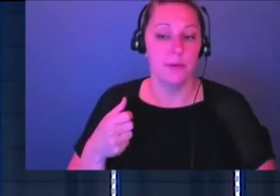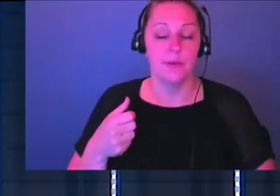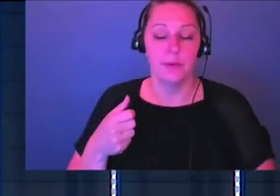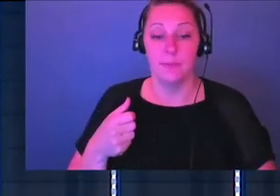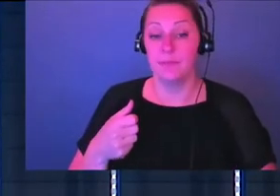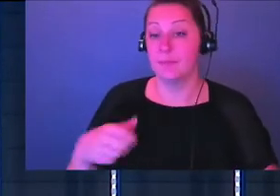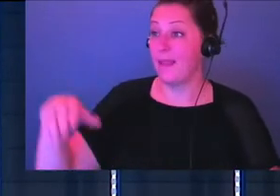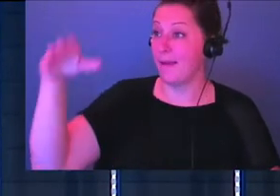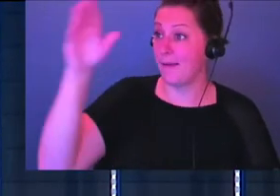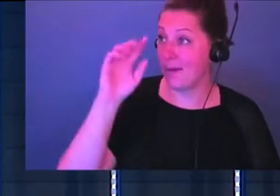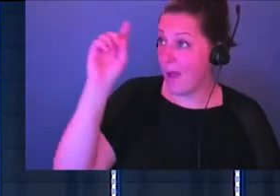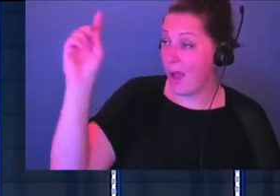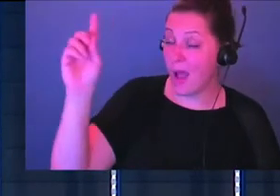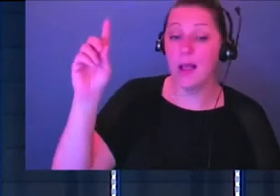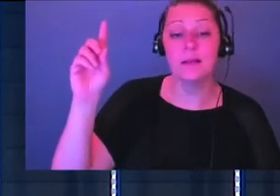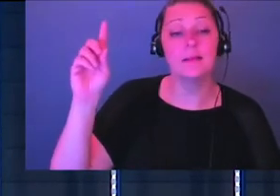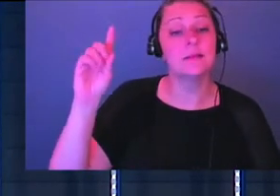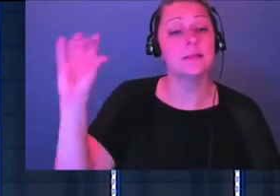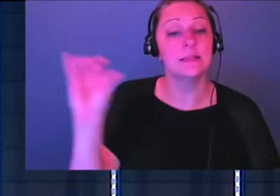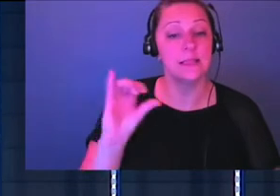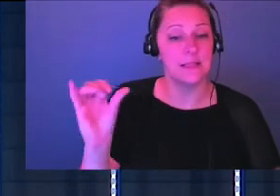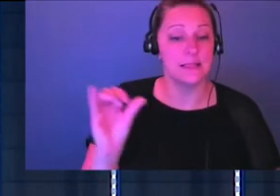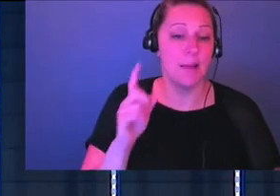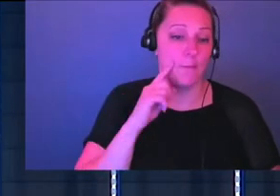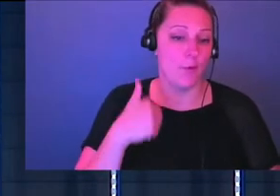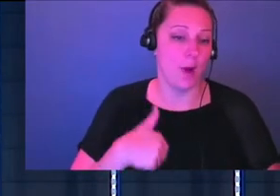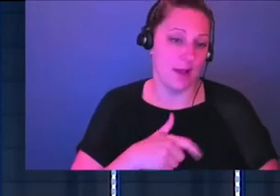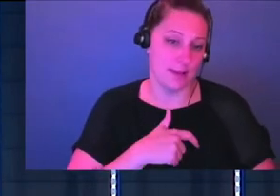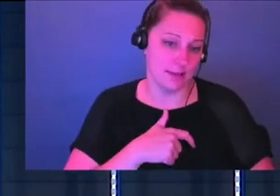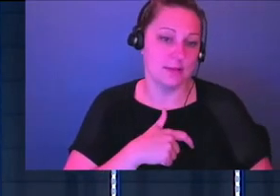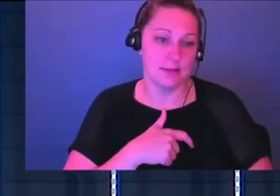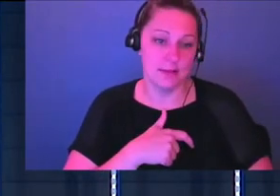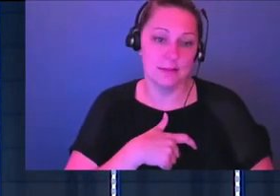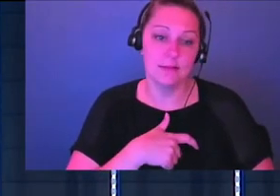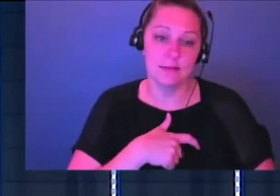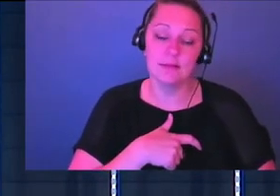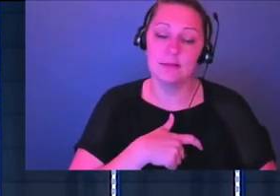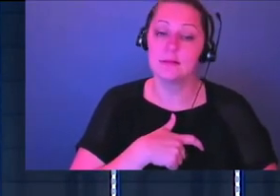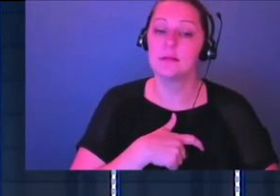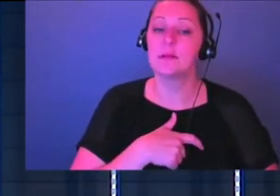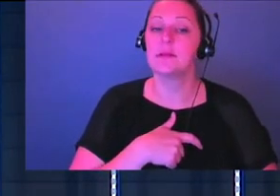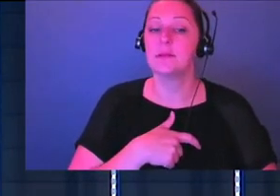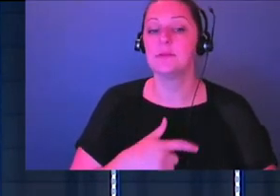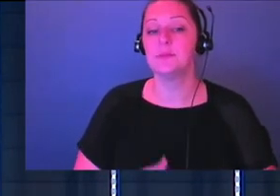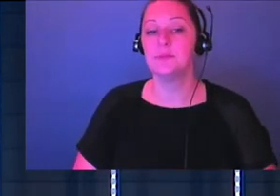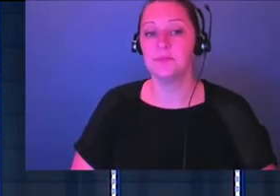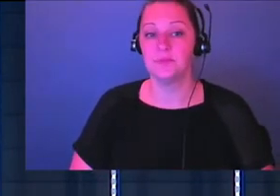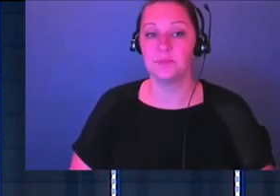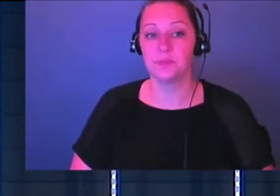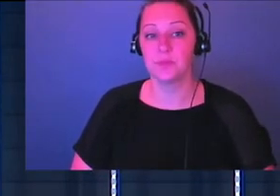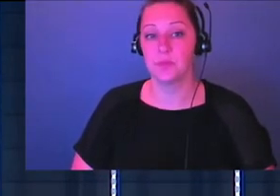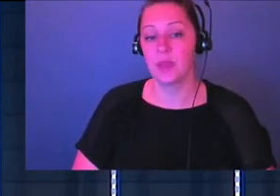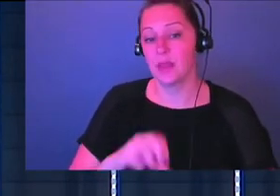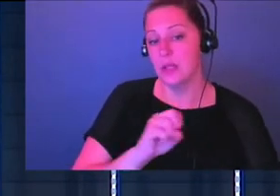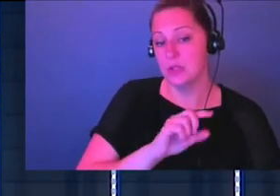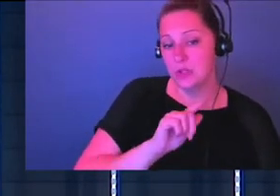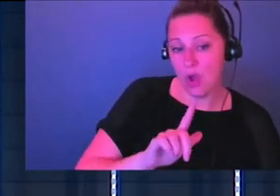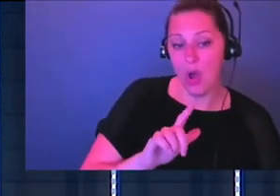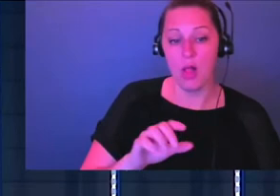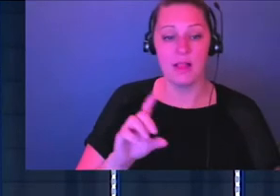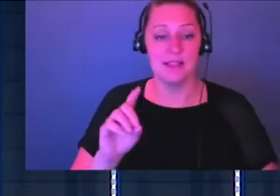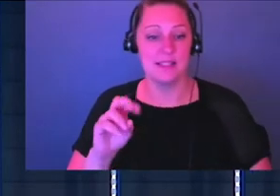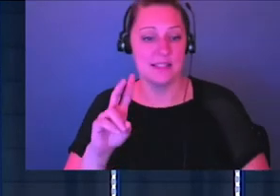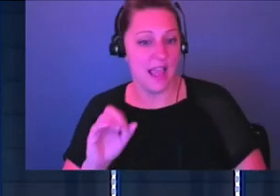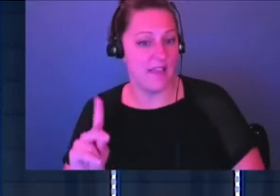Saul is something that he wants to do for us, okay? I believe, and again, I know that this whole situation with Saul and David and the kingship,